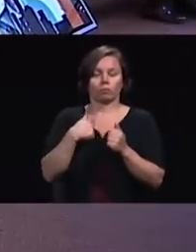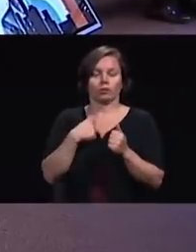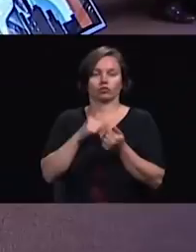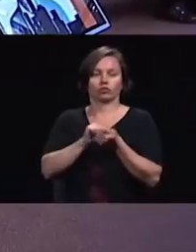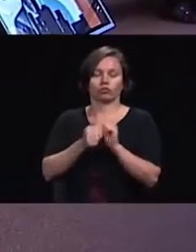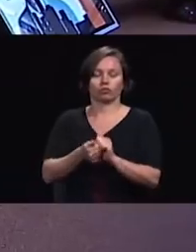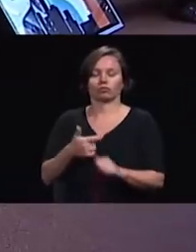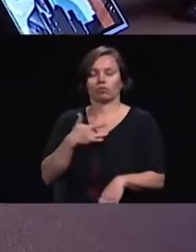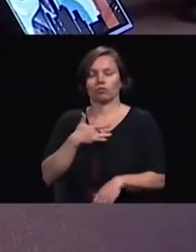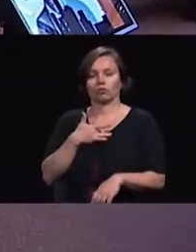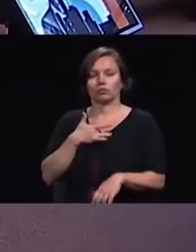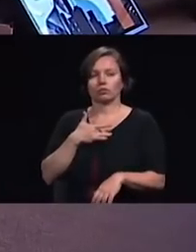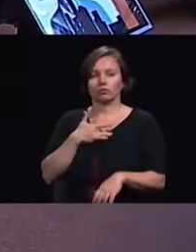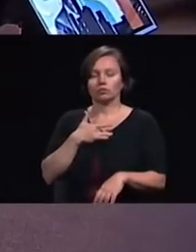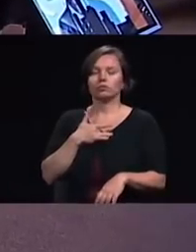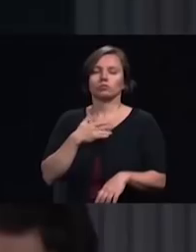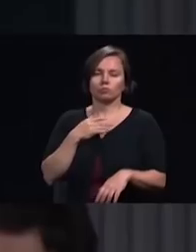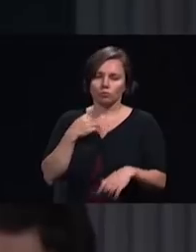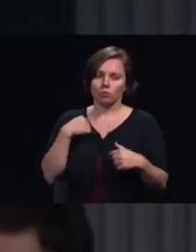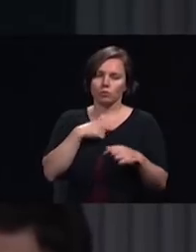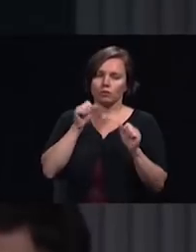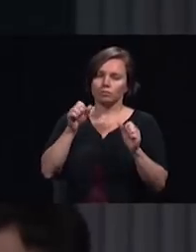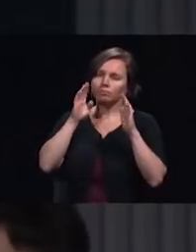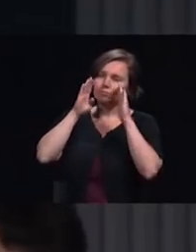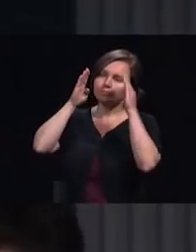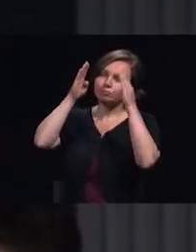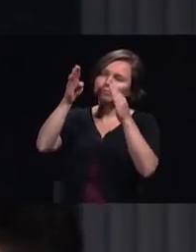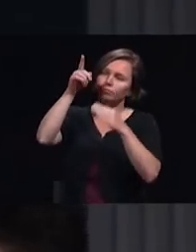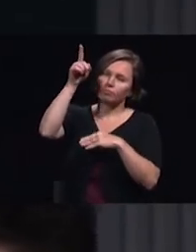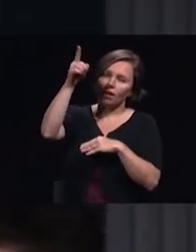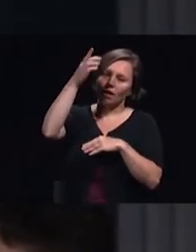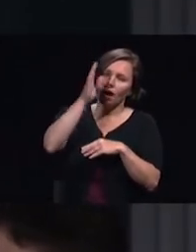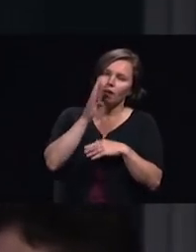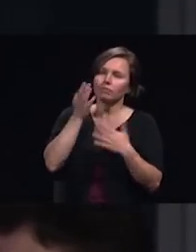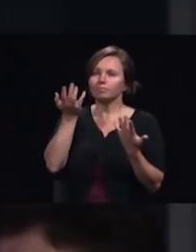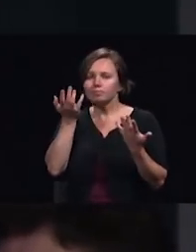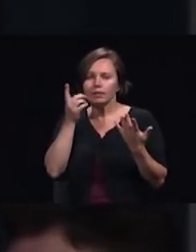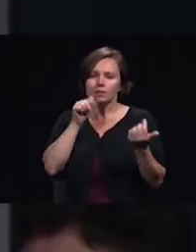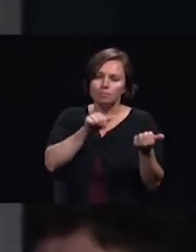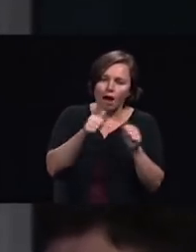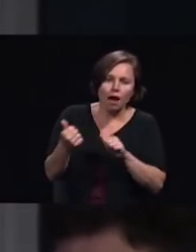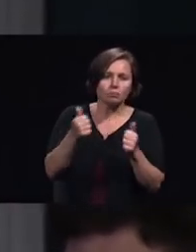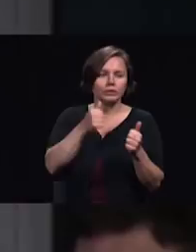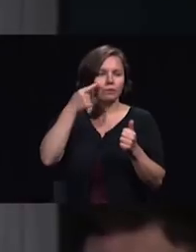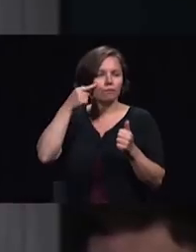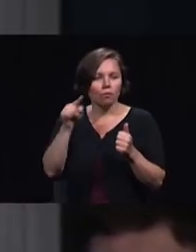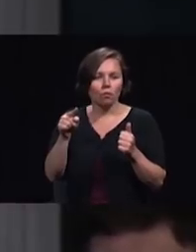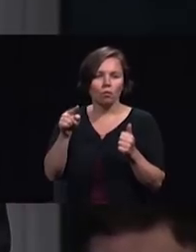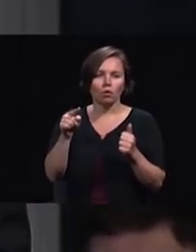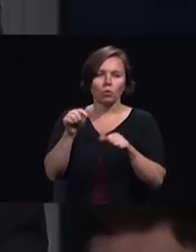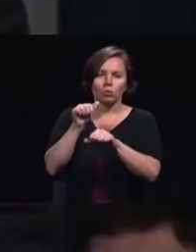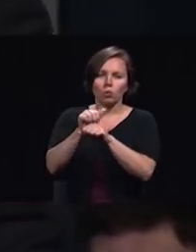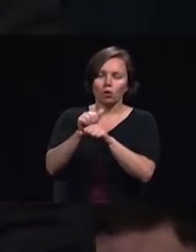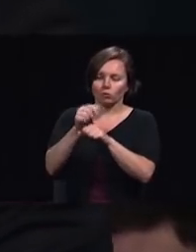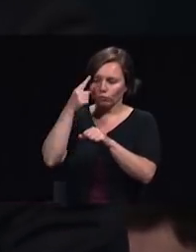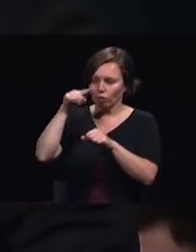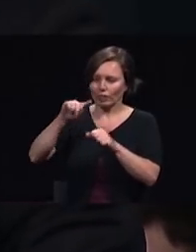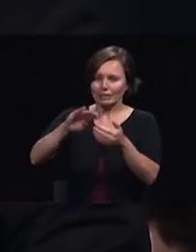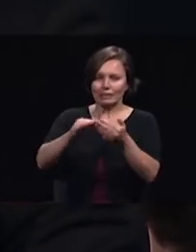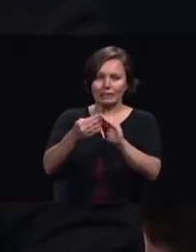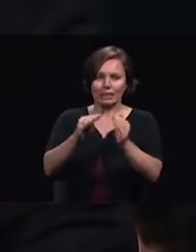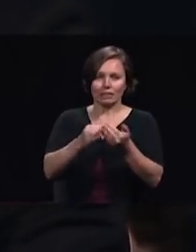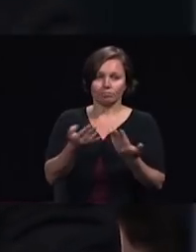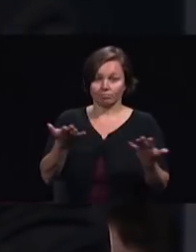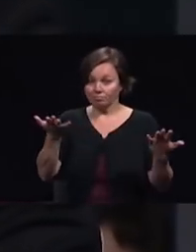-dedication re-baptism as it were for Christ's mission to the cities thank you for raising your hand but today as Pastor